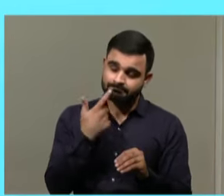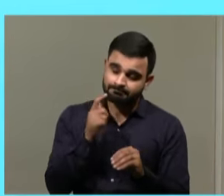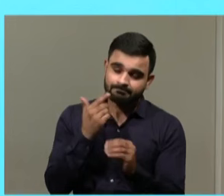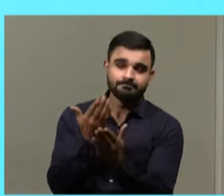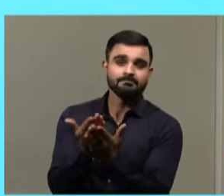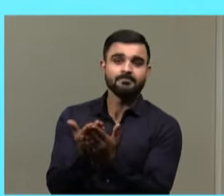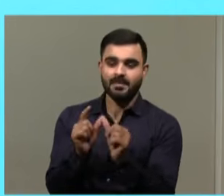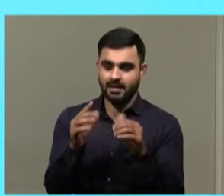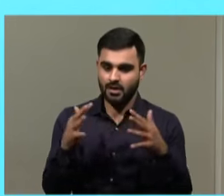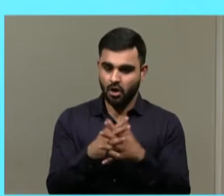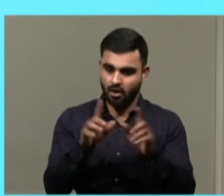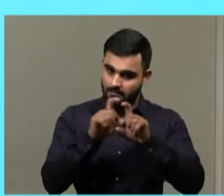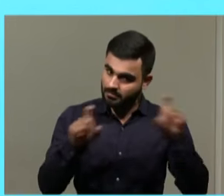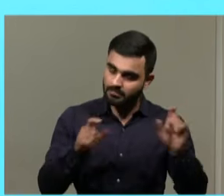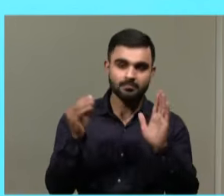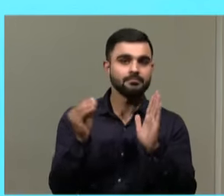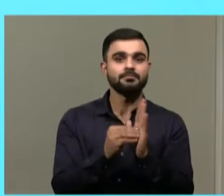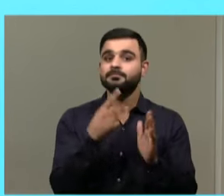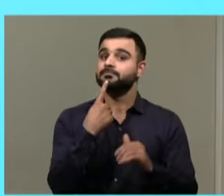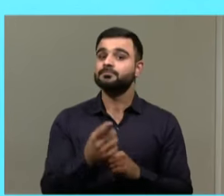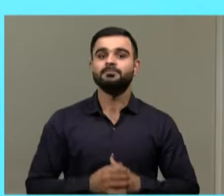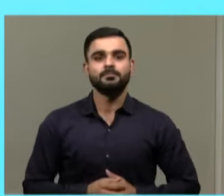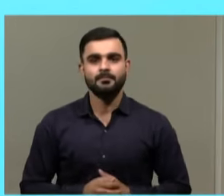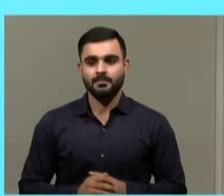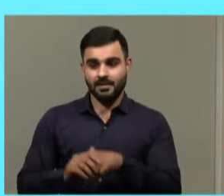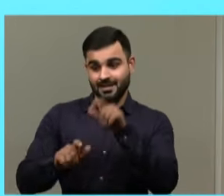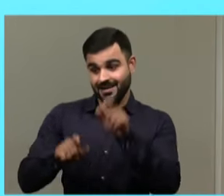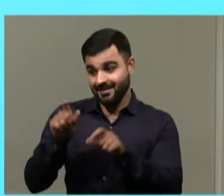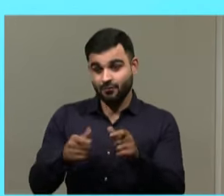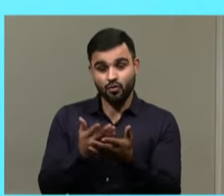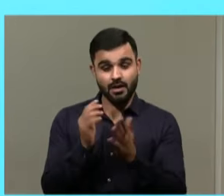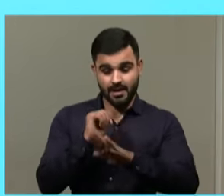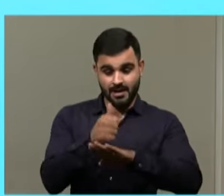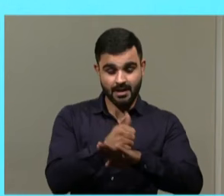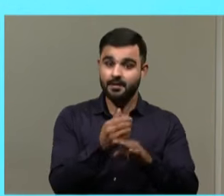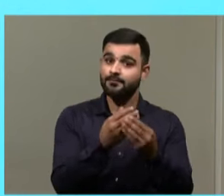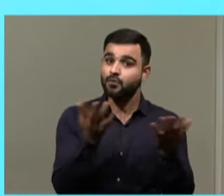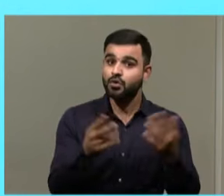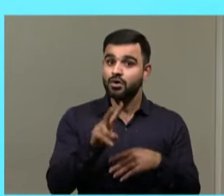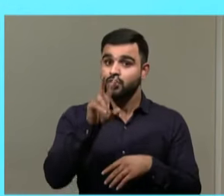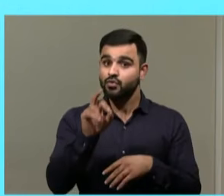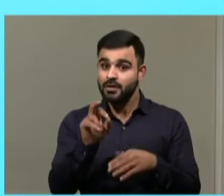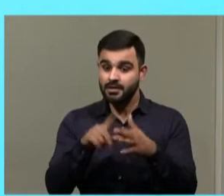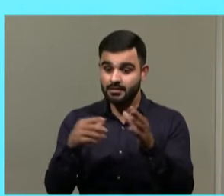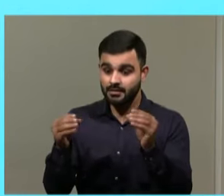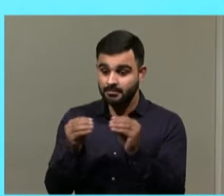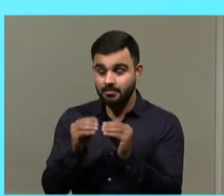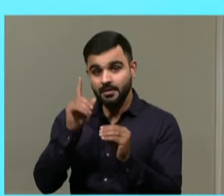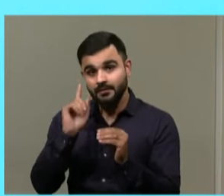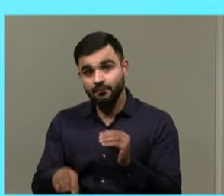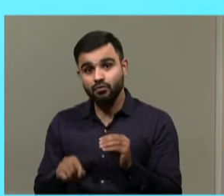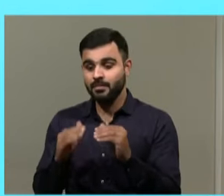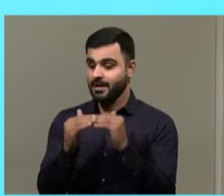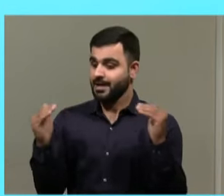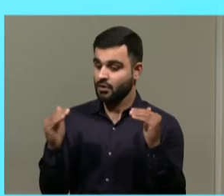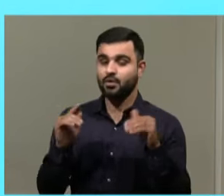The law is very clear. The law says that every establishment with more than 20 employees must have an